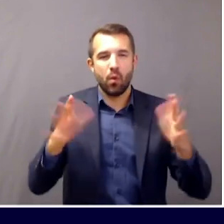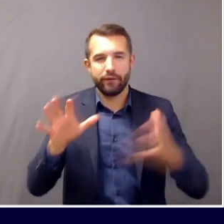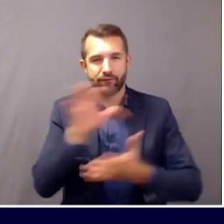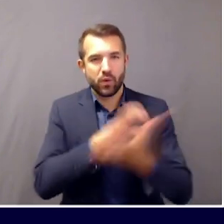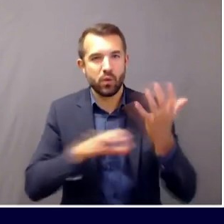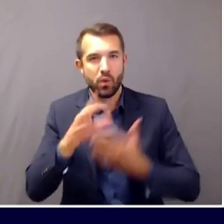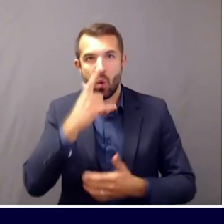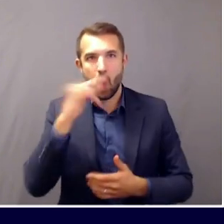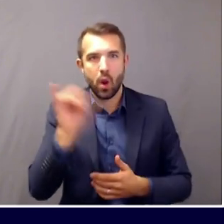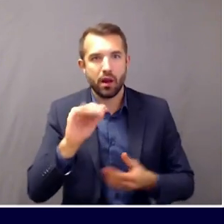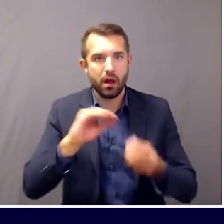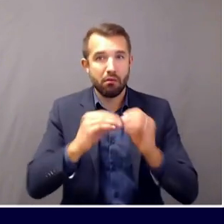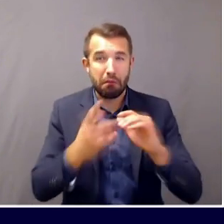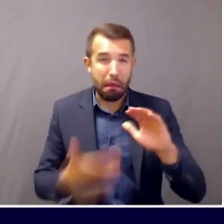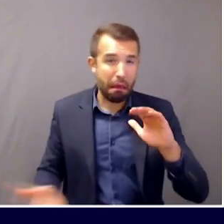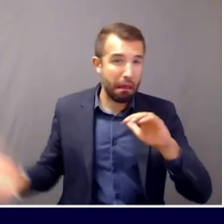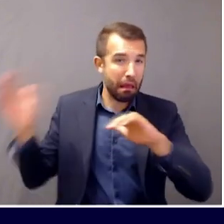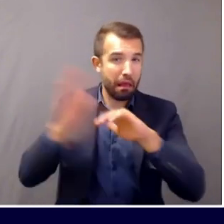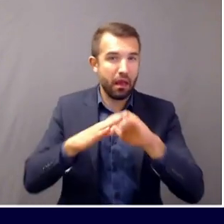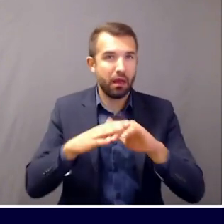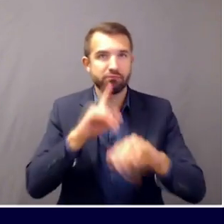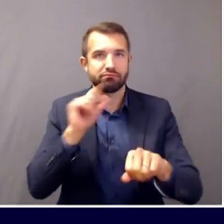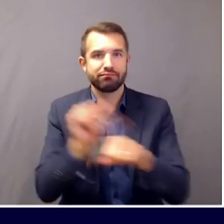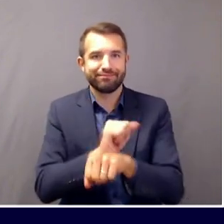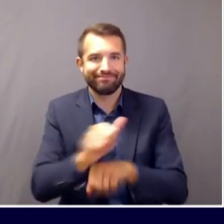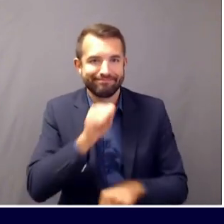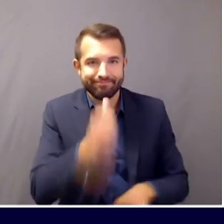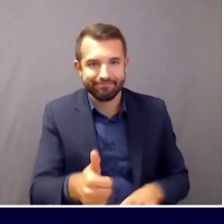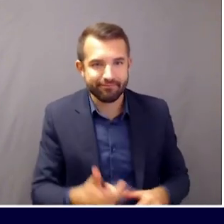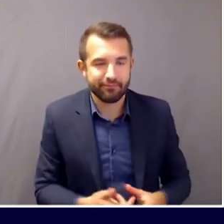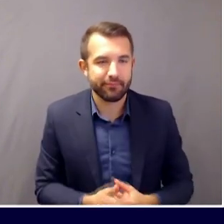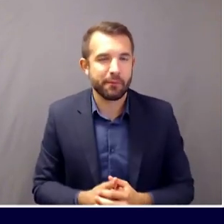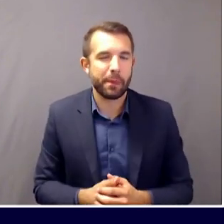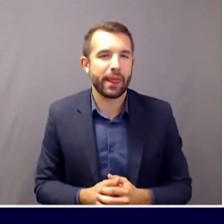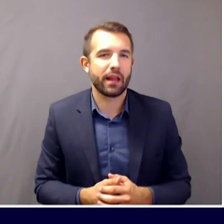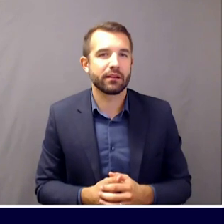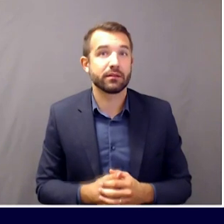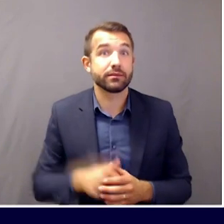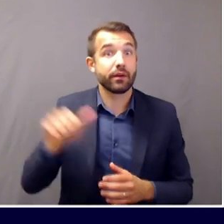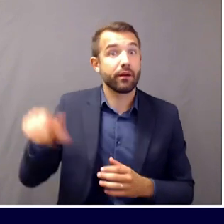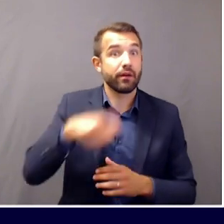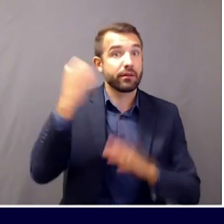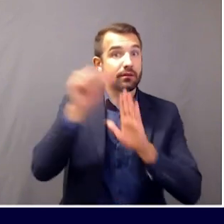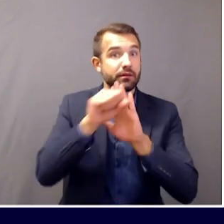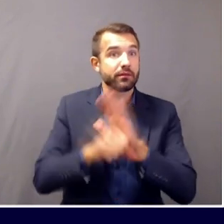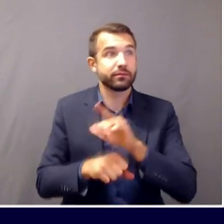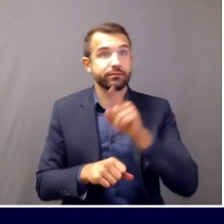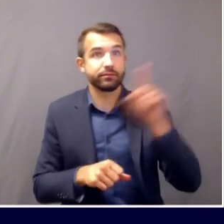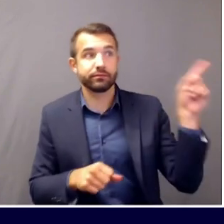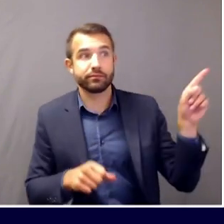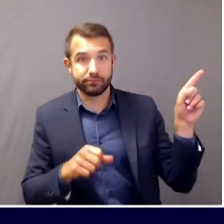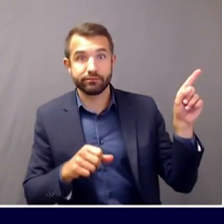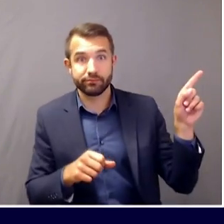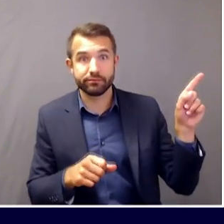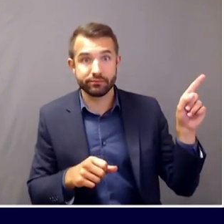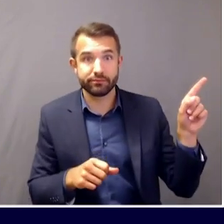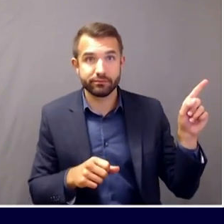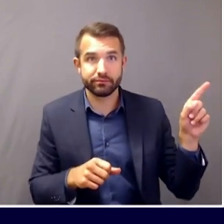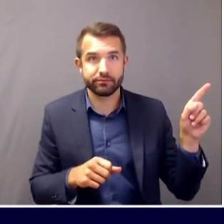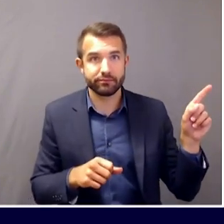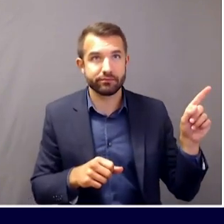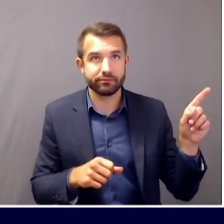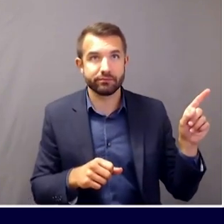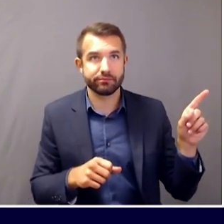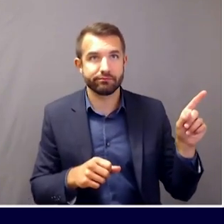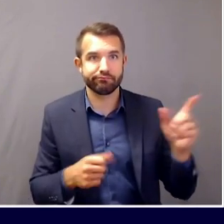of cases in both jurisdictions. But what we've seen in other states, for the most part, is that individuals, I think the